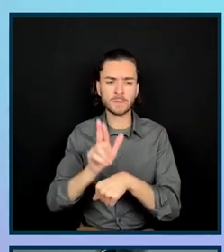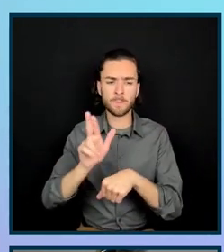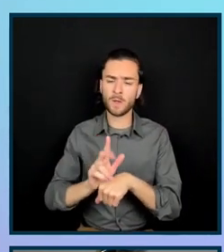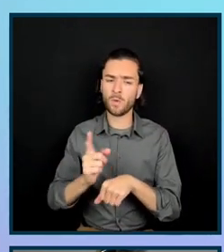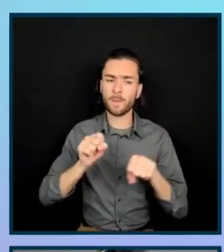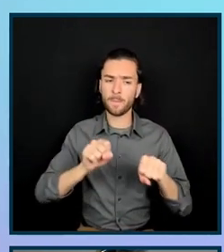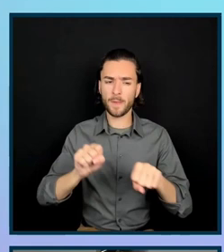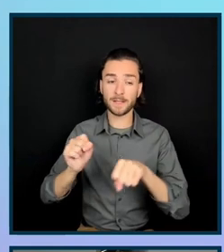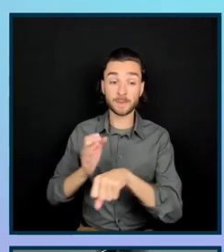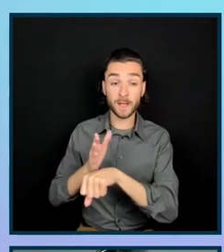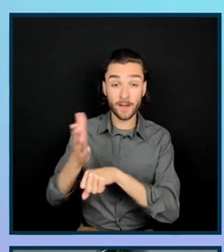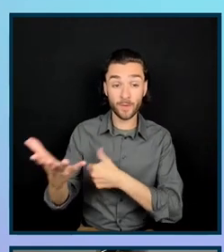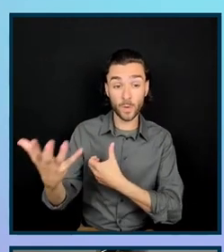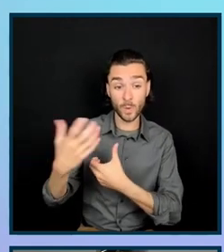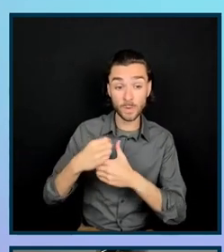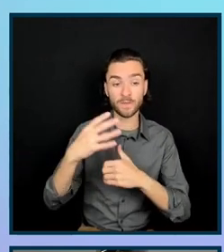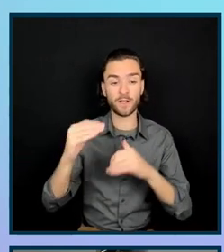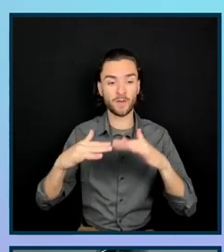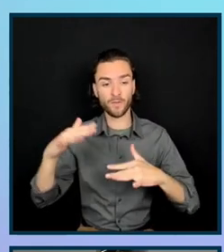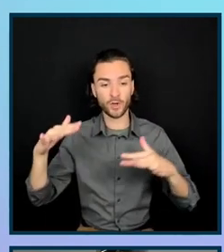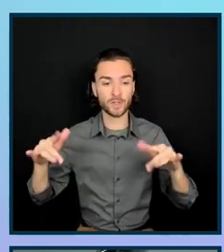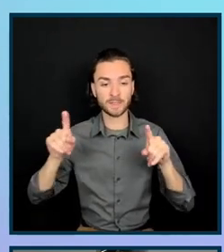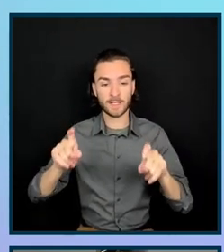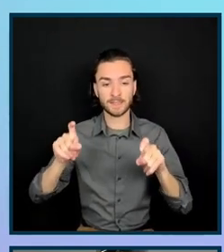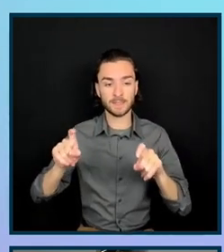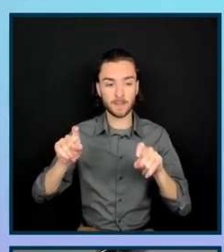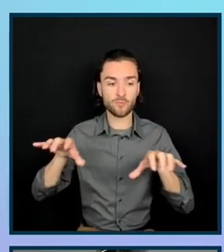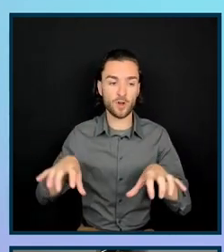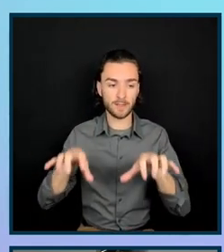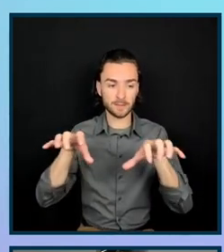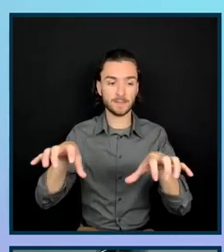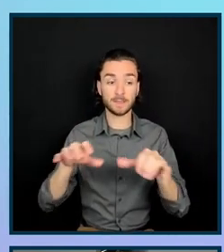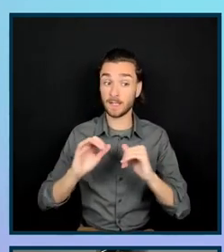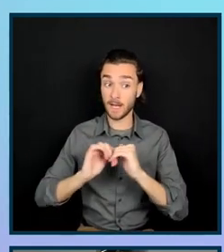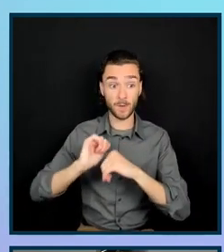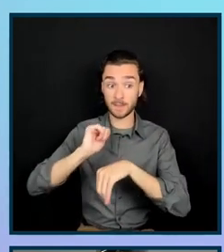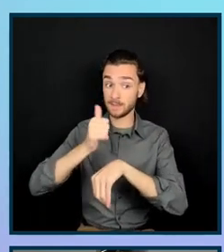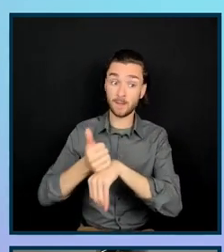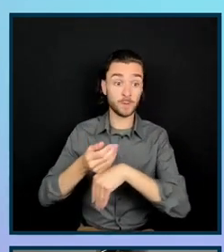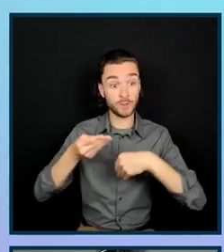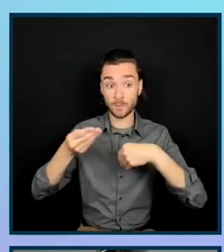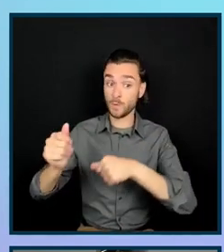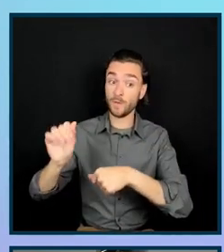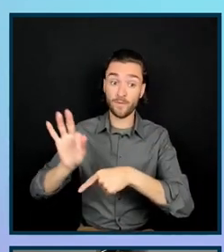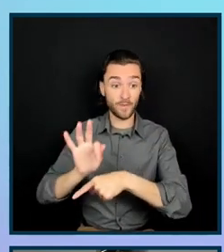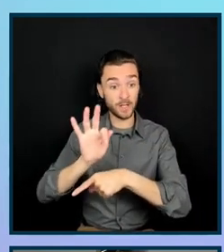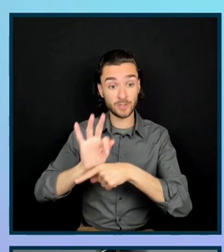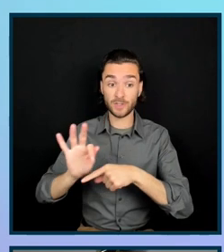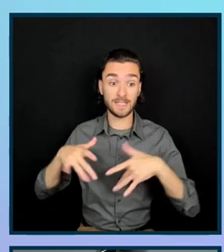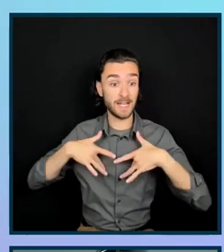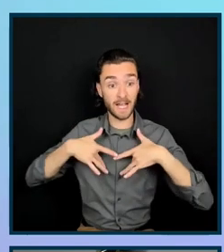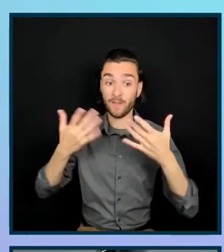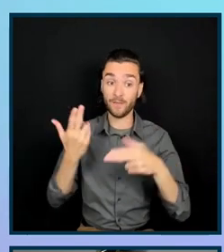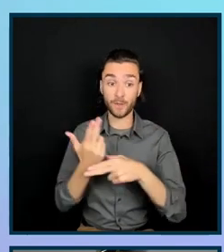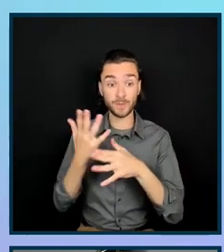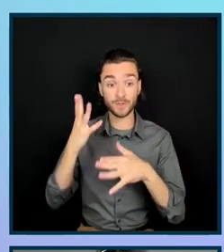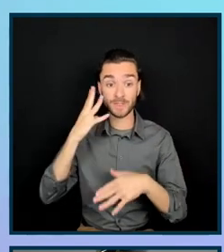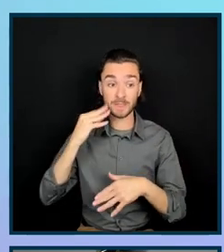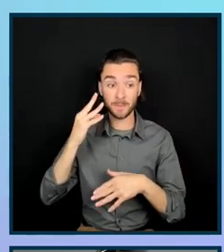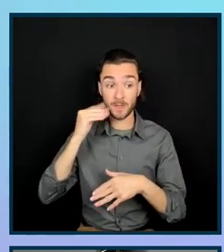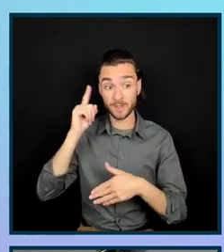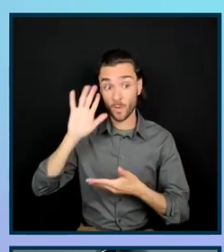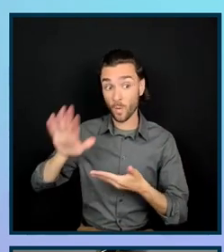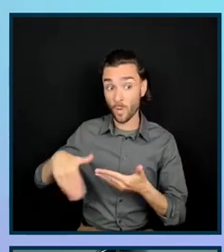possible after inclusive and diverse testing practices. In order to establish a smooth, functional, and delightful user experience for all,